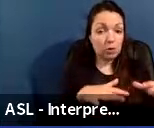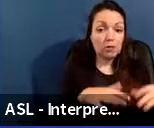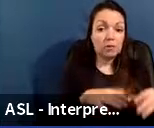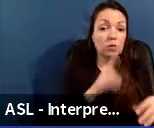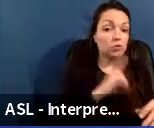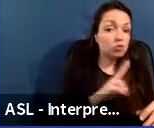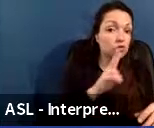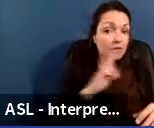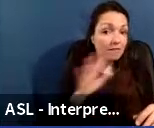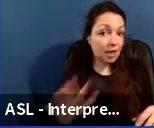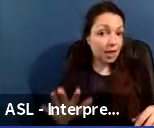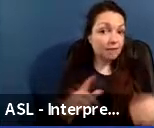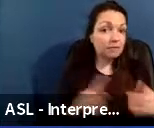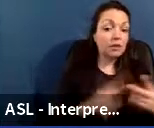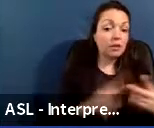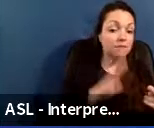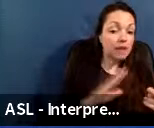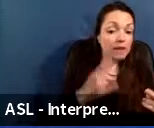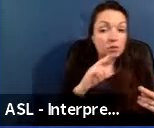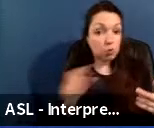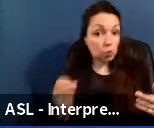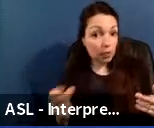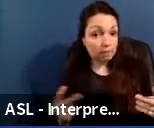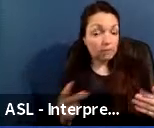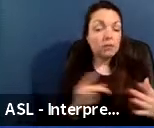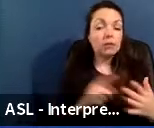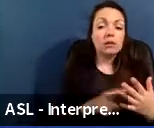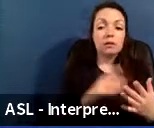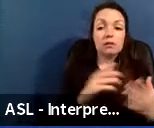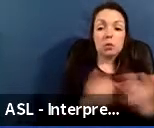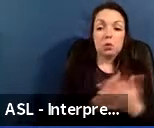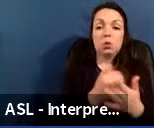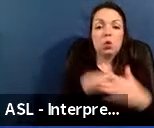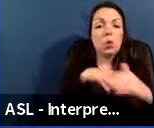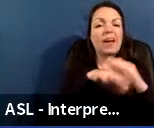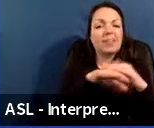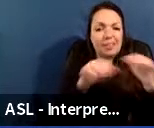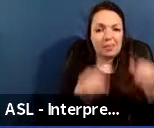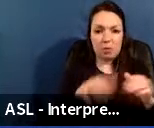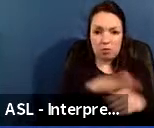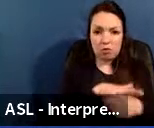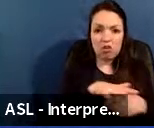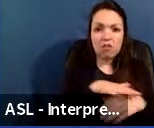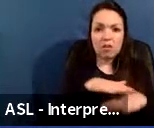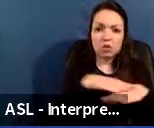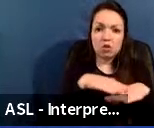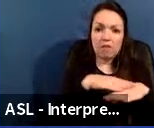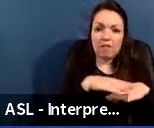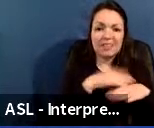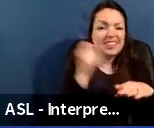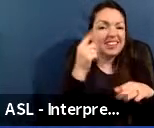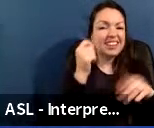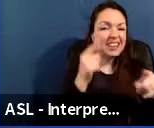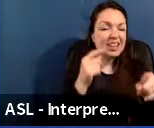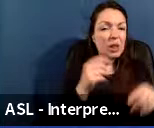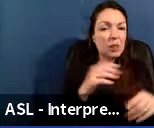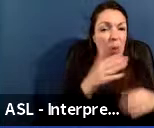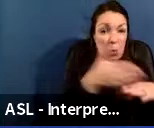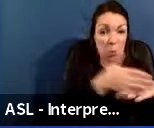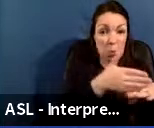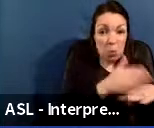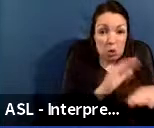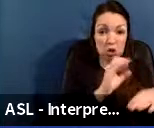-olds and 12-year-olds, including new accessible surfaces, so we will no longer have the wood chips, as you see there on the top